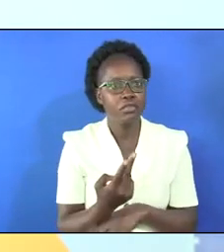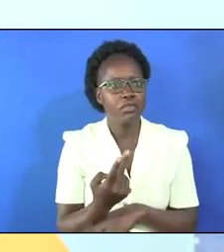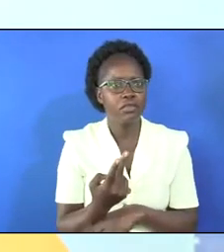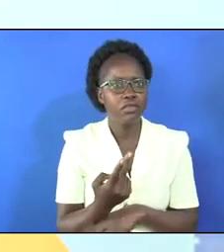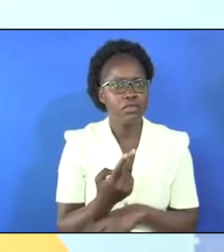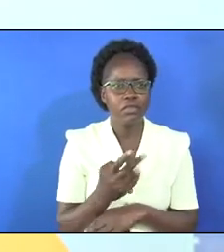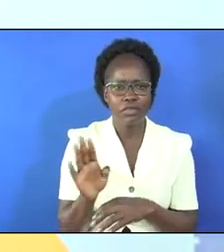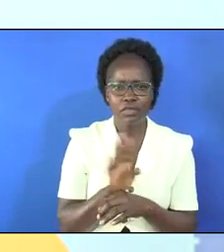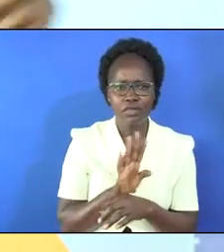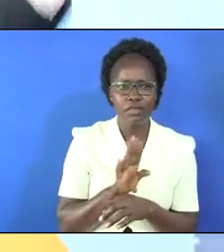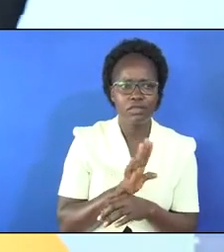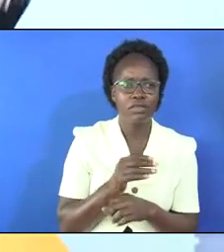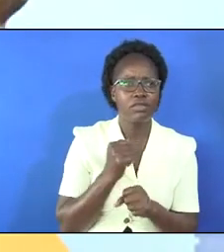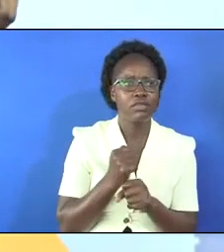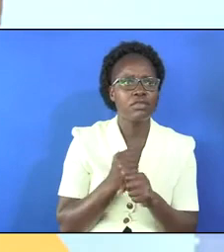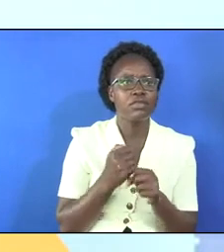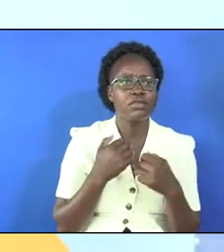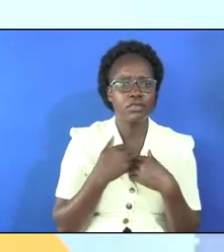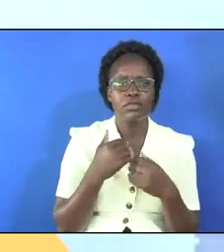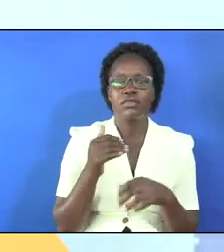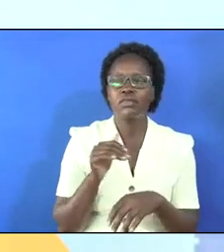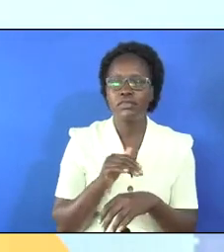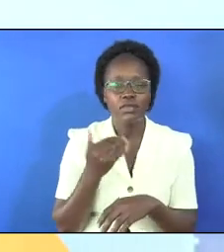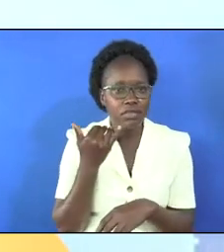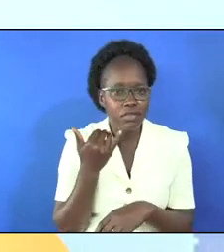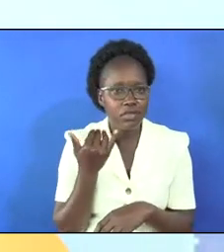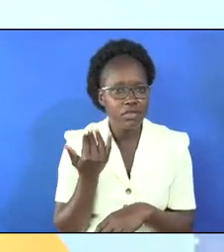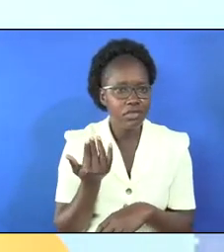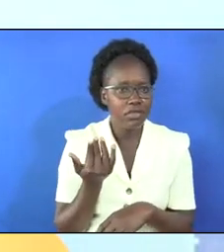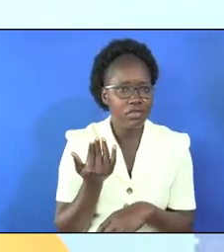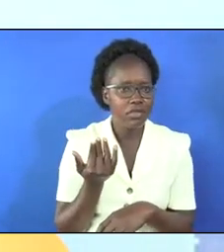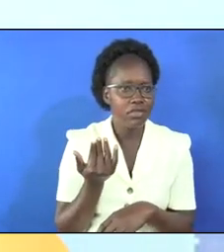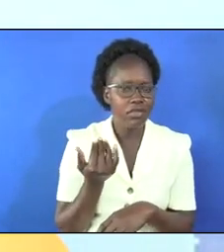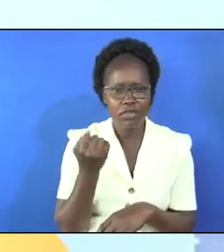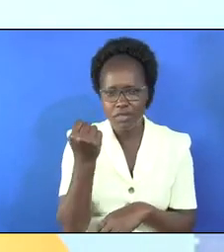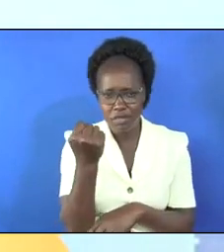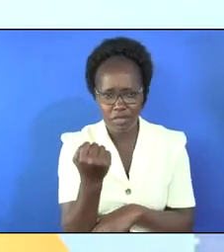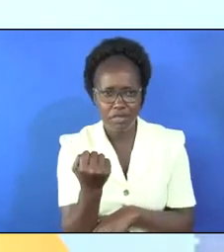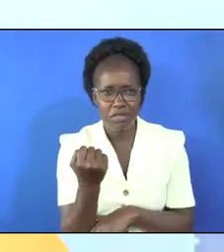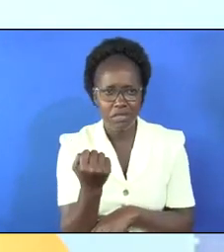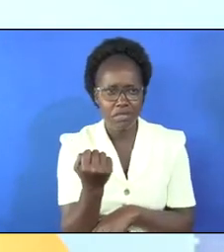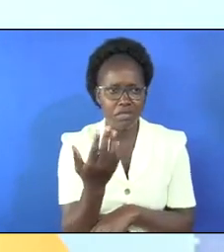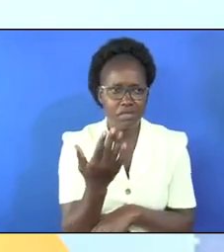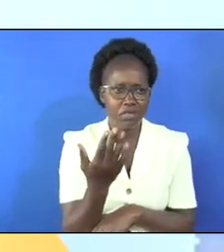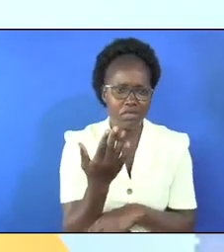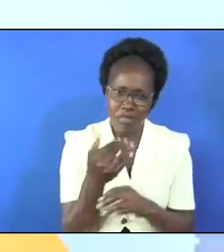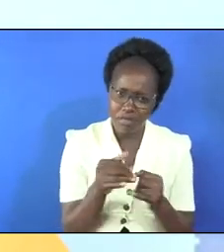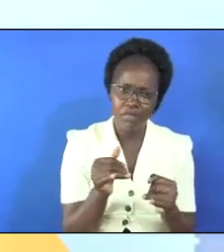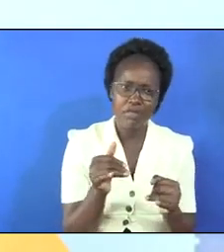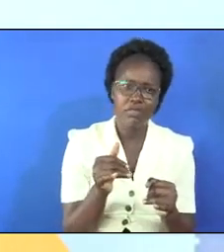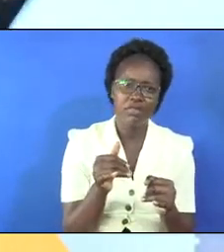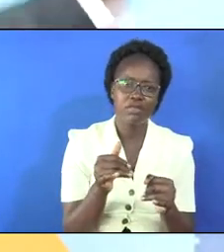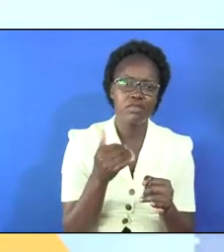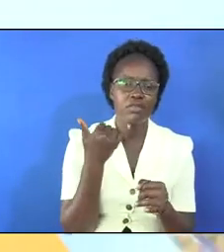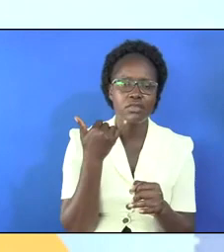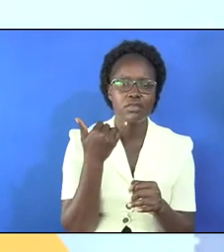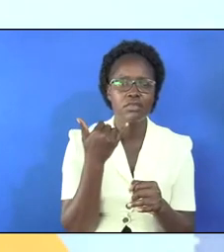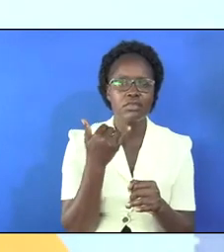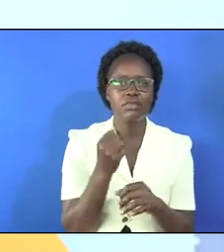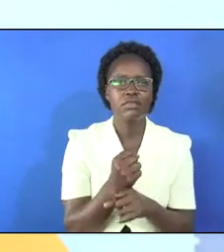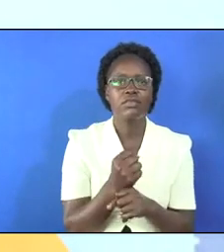will i was very busy with assignments i will call you at five and you try to call at five